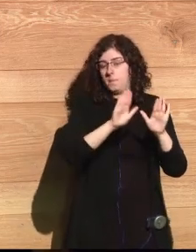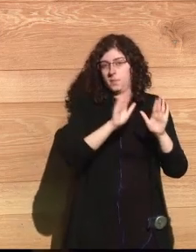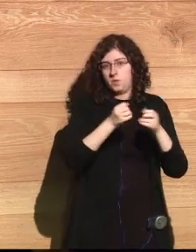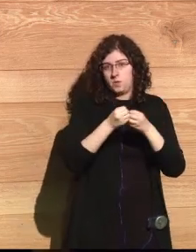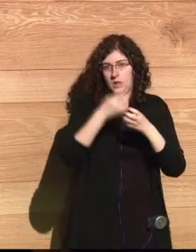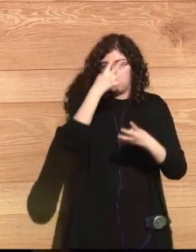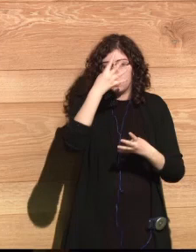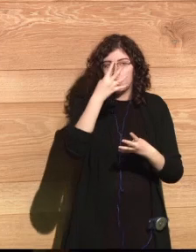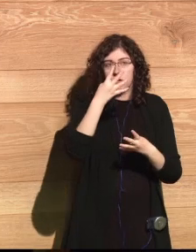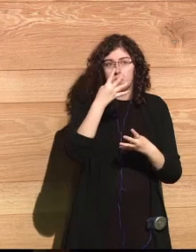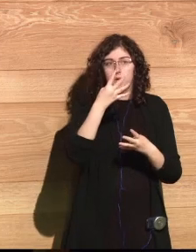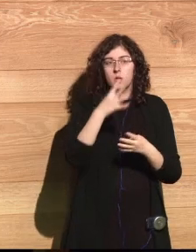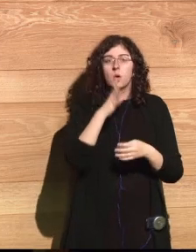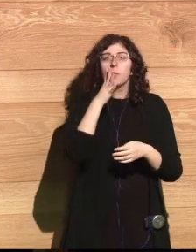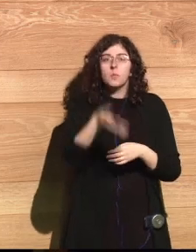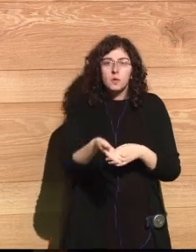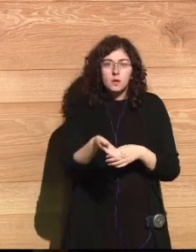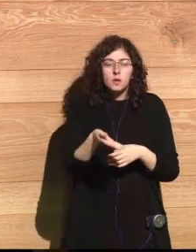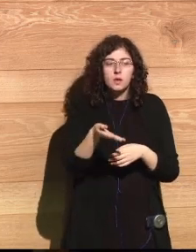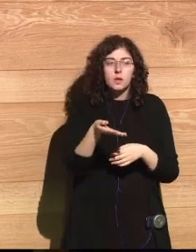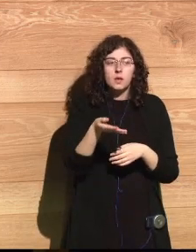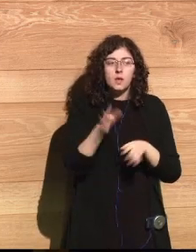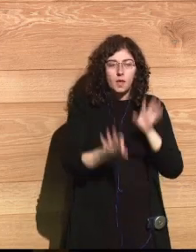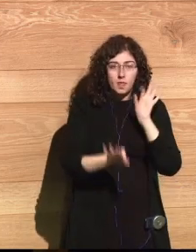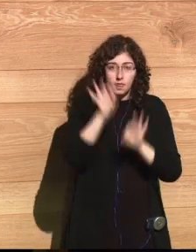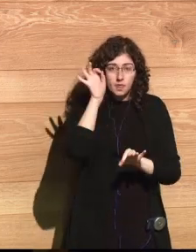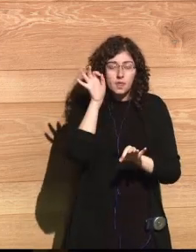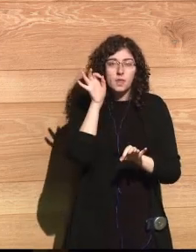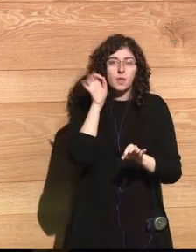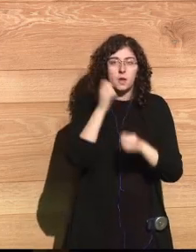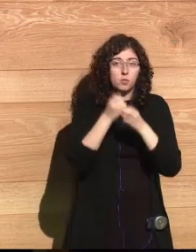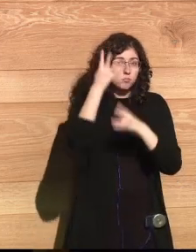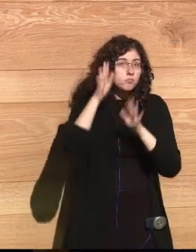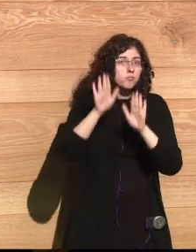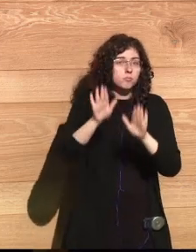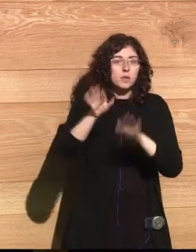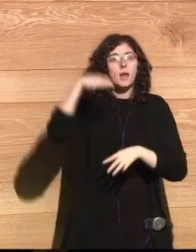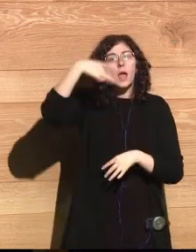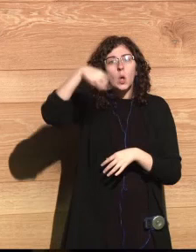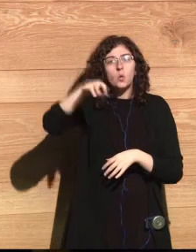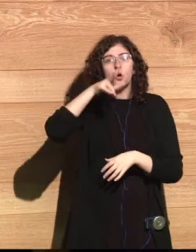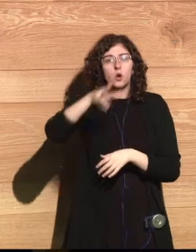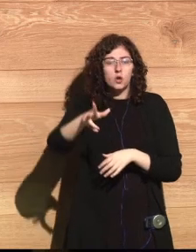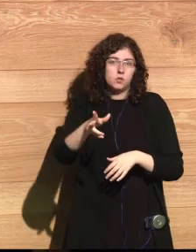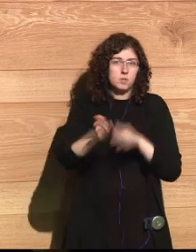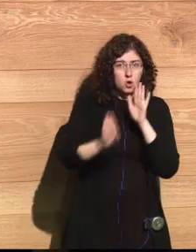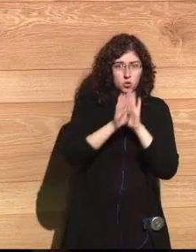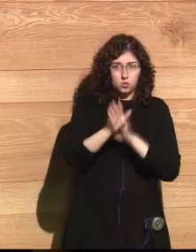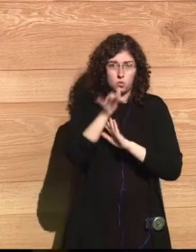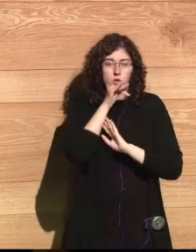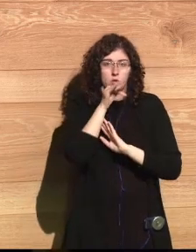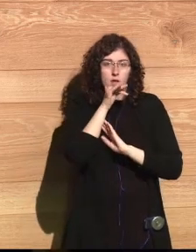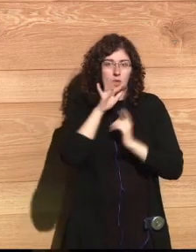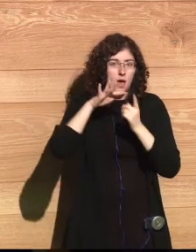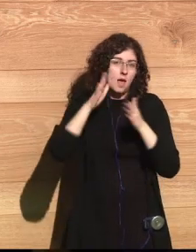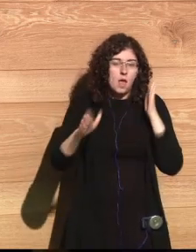to keep that building, the only one that is in Hiroshima, from the war? Why finally